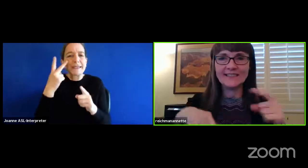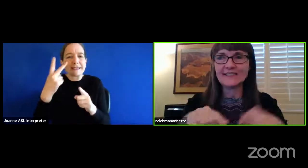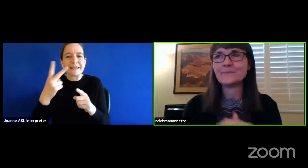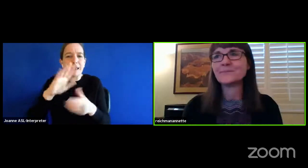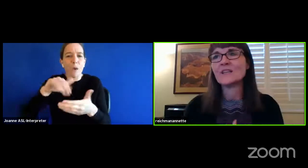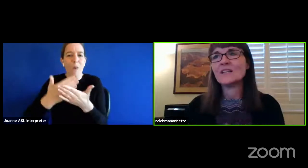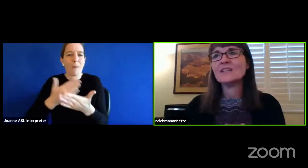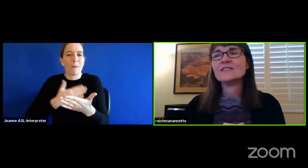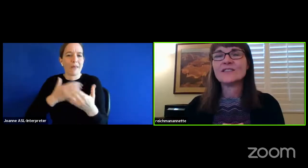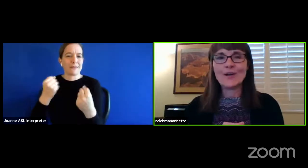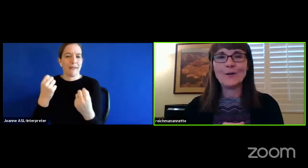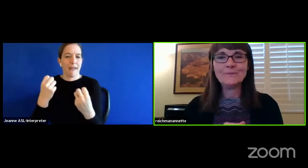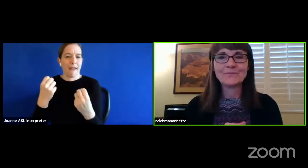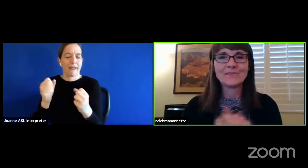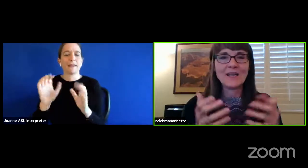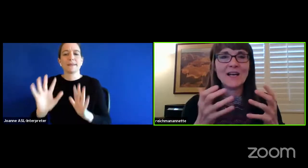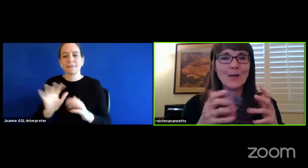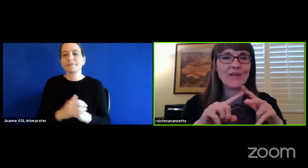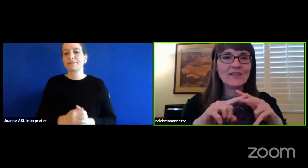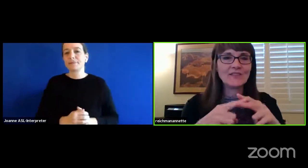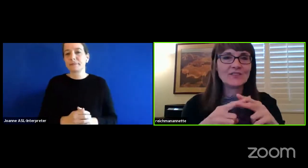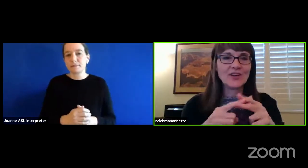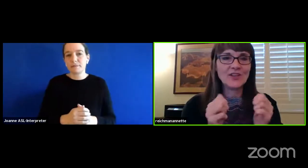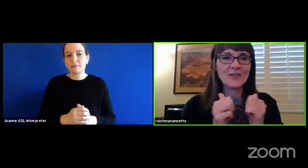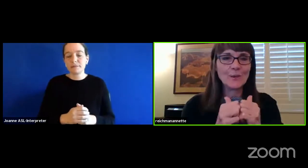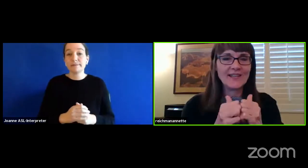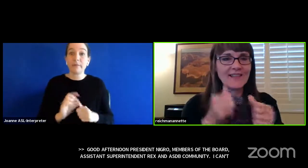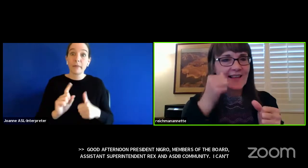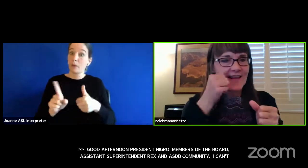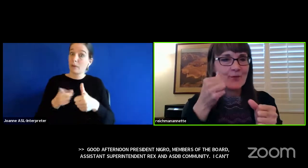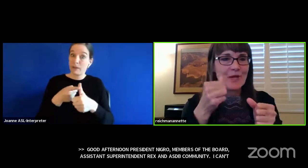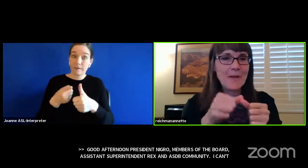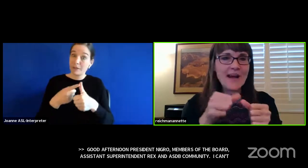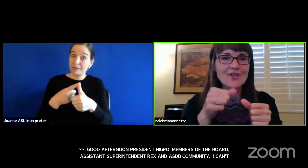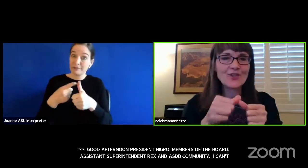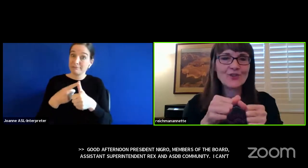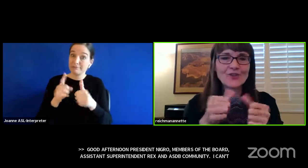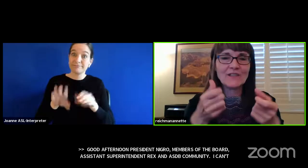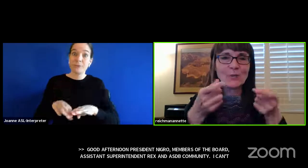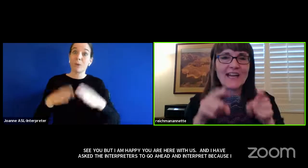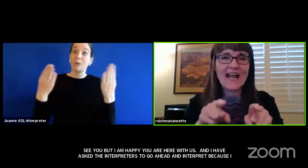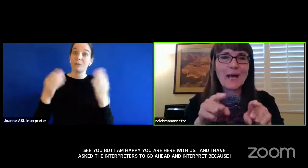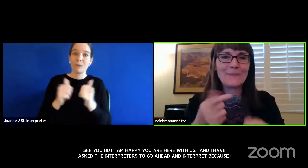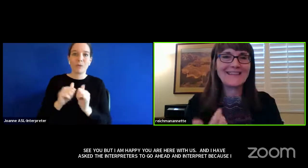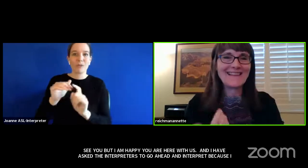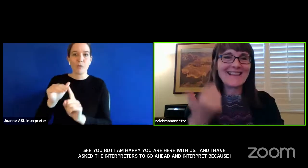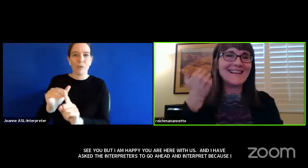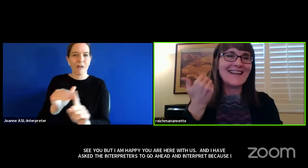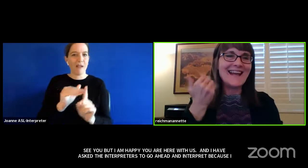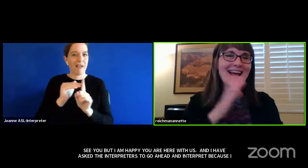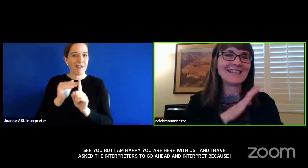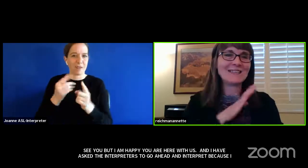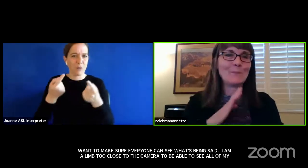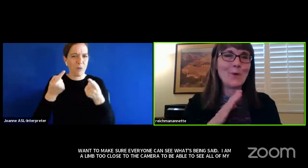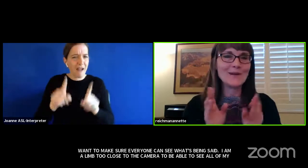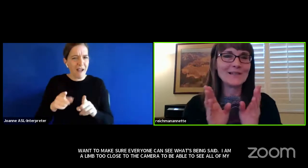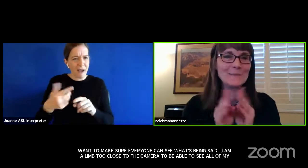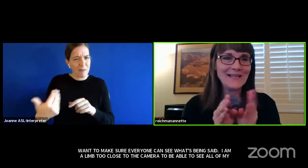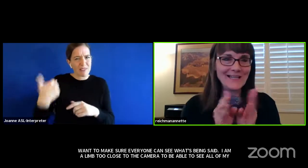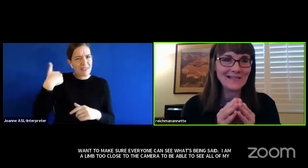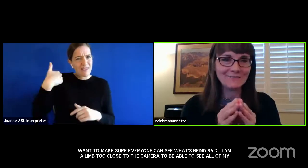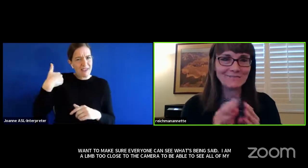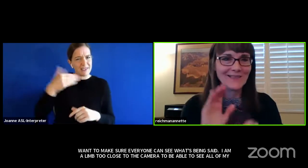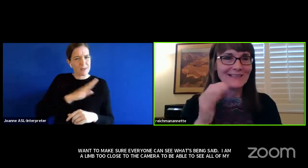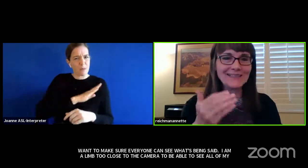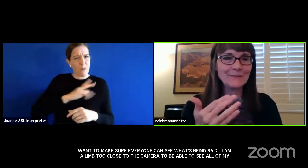signs. So I wanted to start with a reminder of what happened at the last board